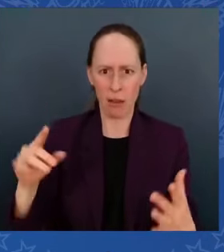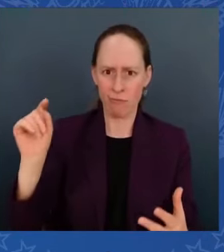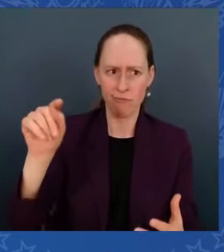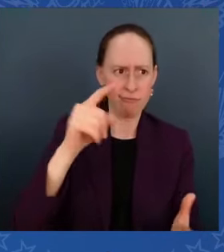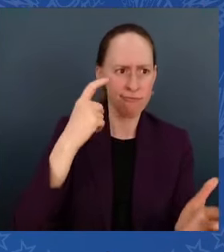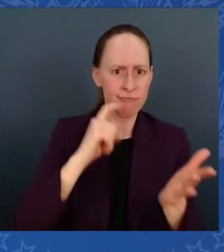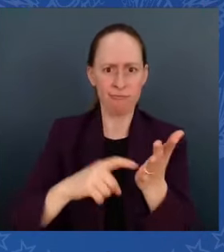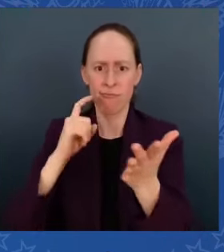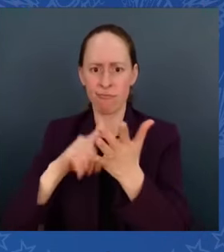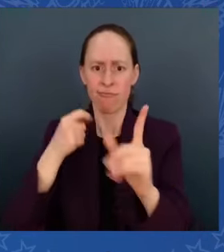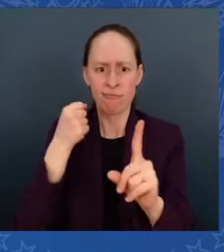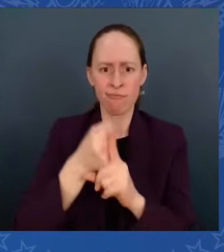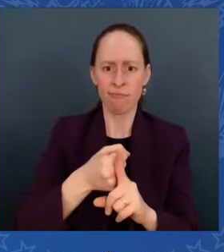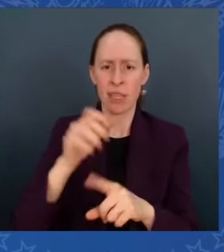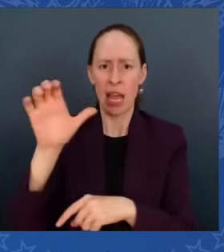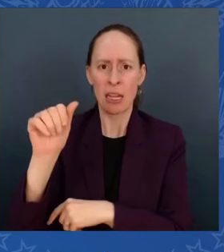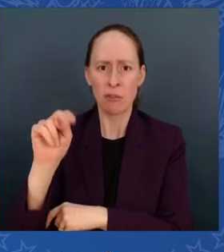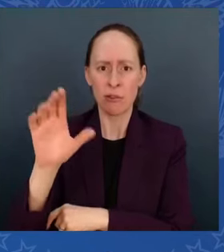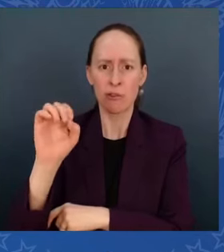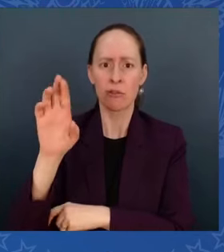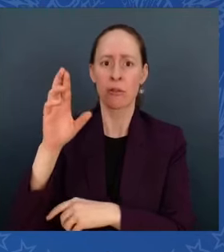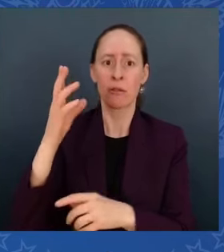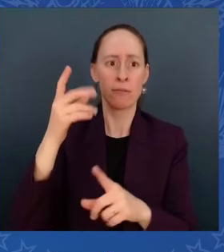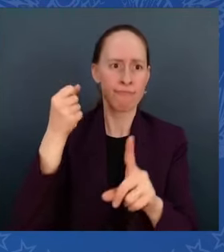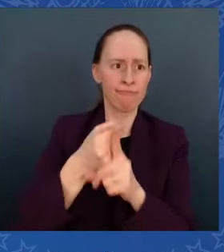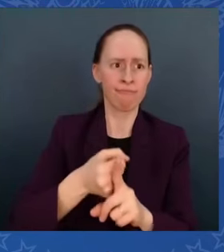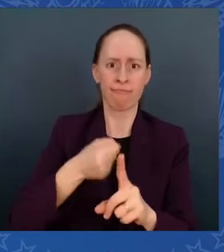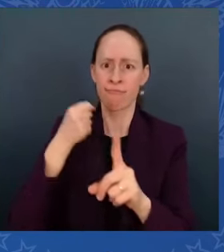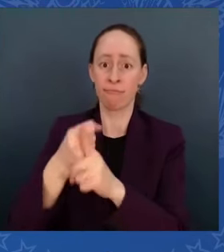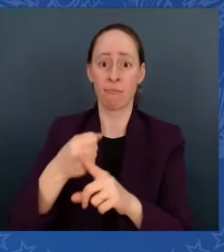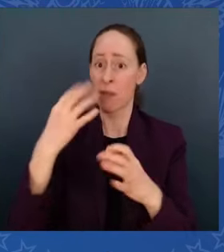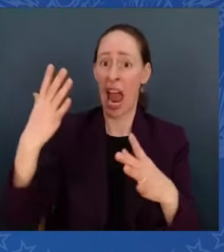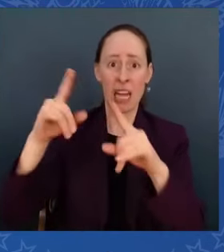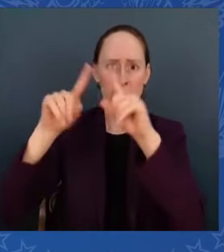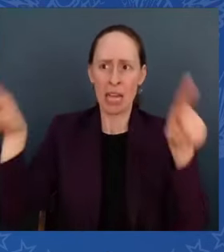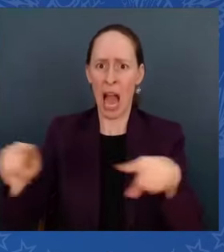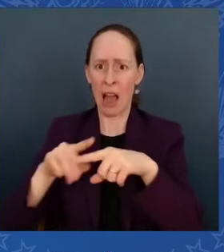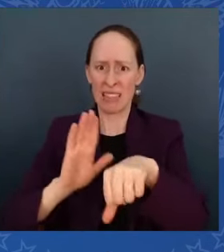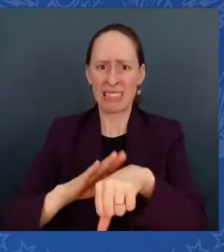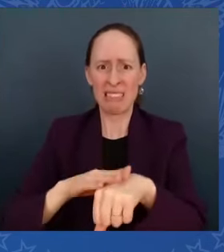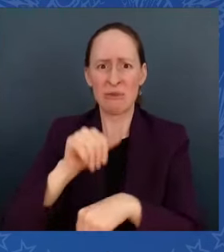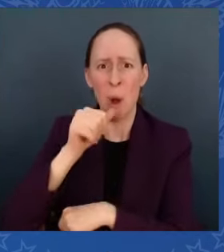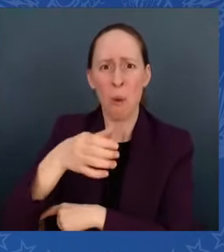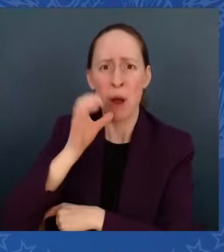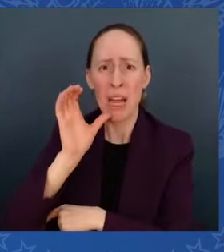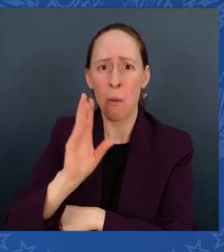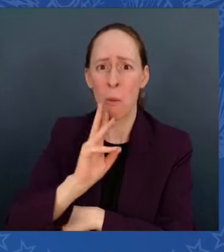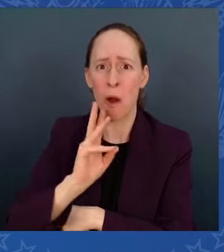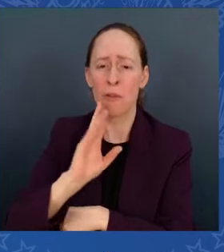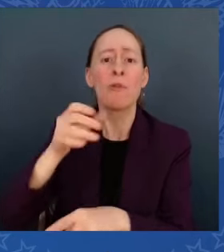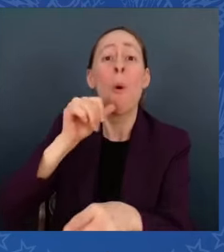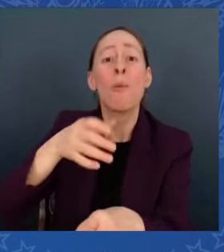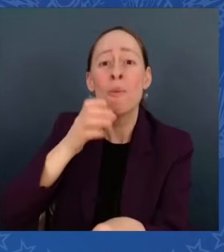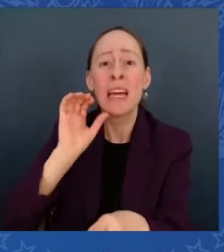the fish from the same water you drink. That's how far it's gone. My administration has invested an additional $9